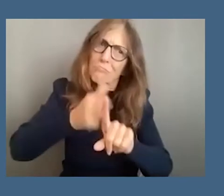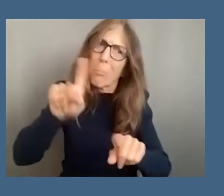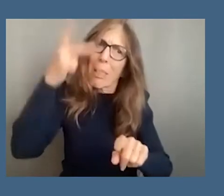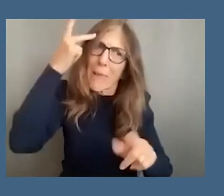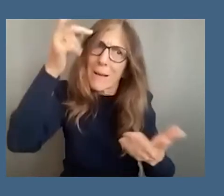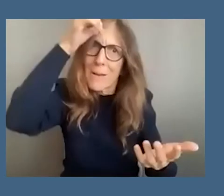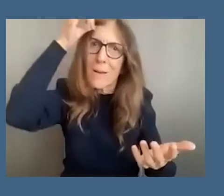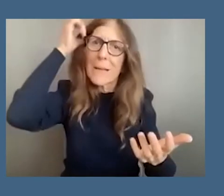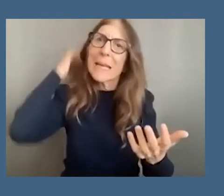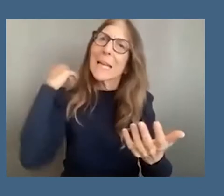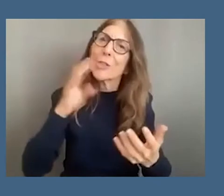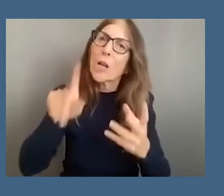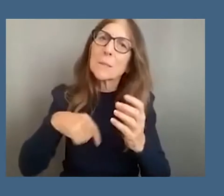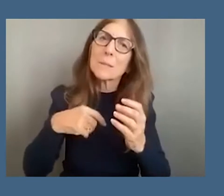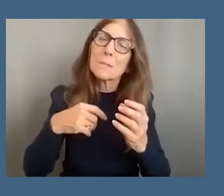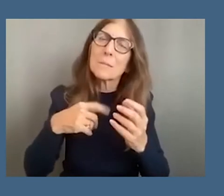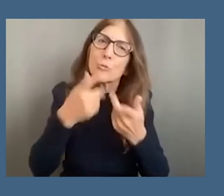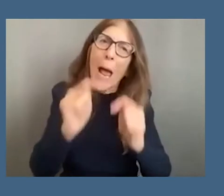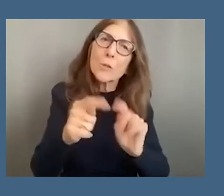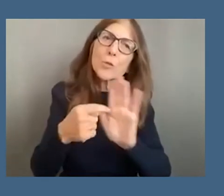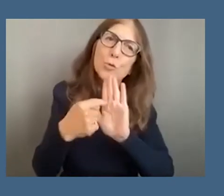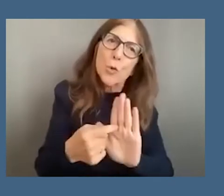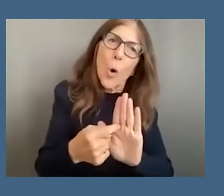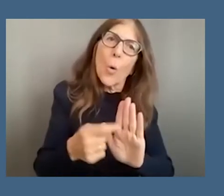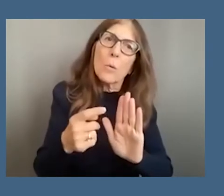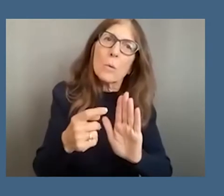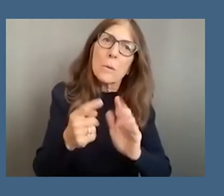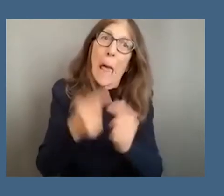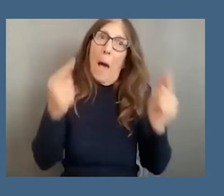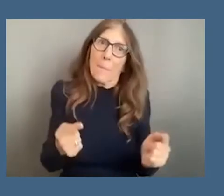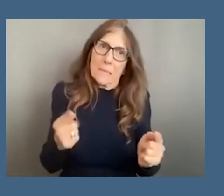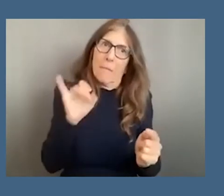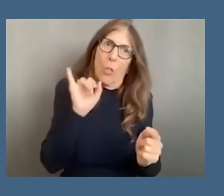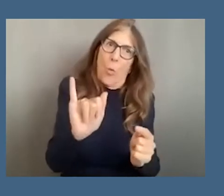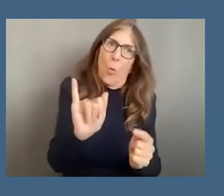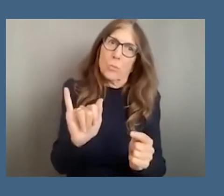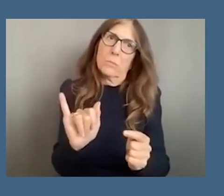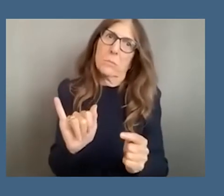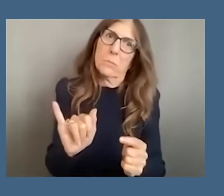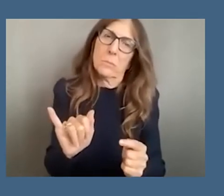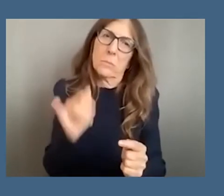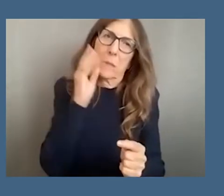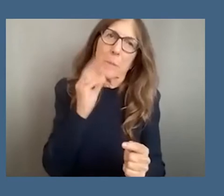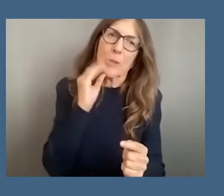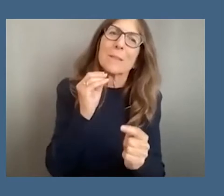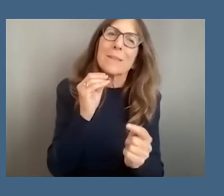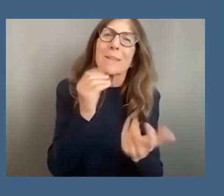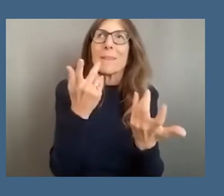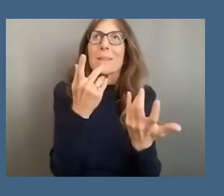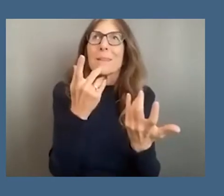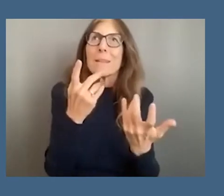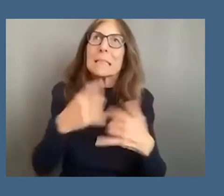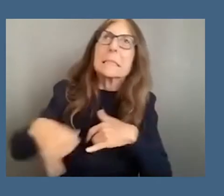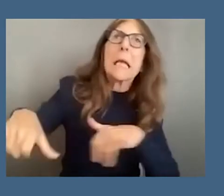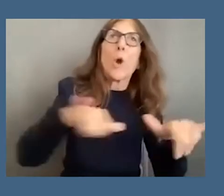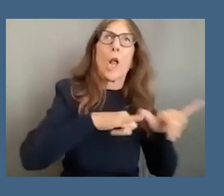seeks to counter these narratives um that stereotype and stigmatize or that limit